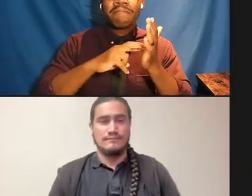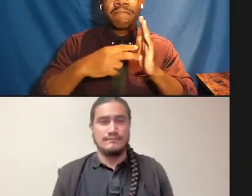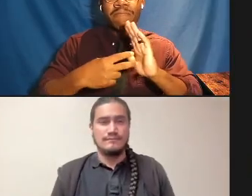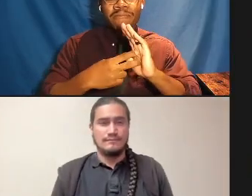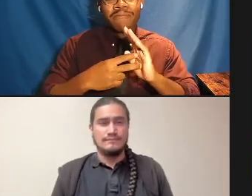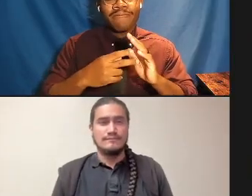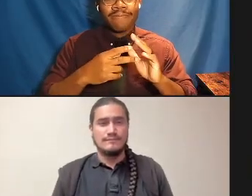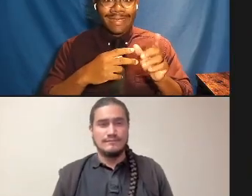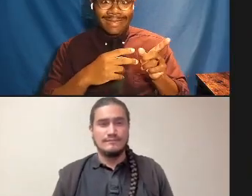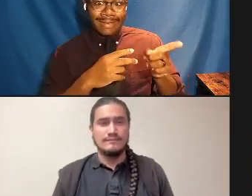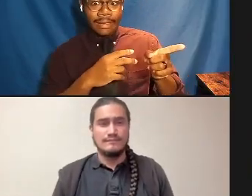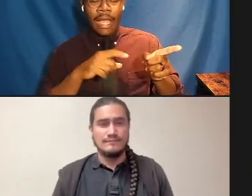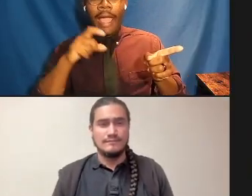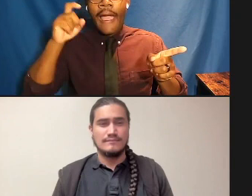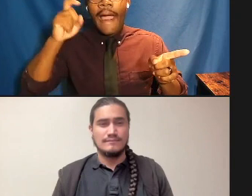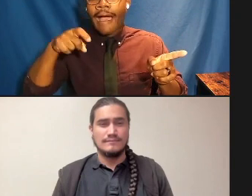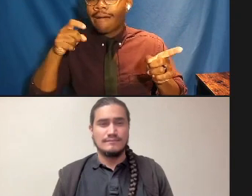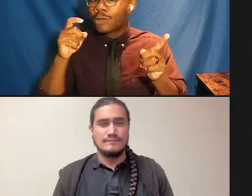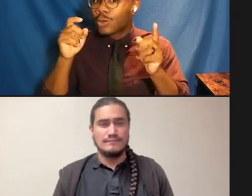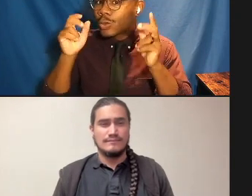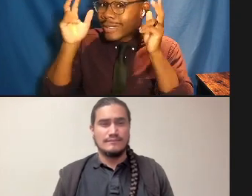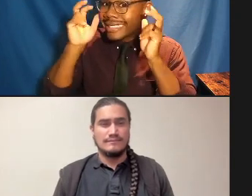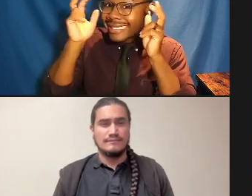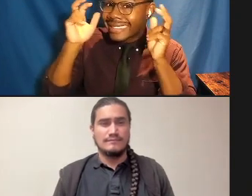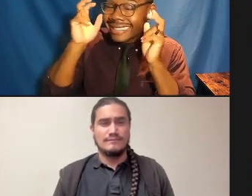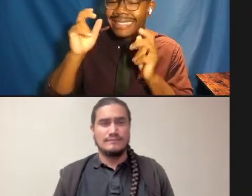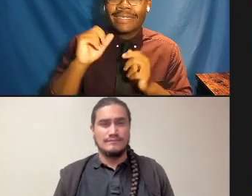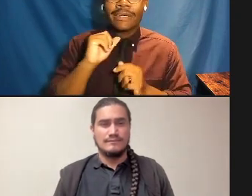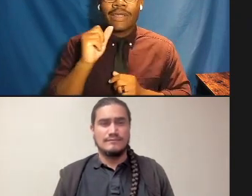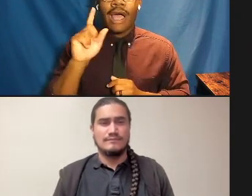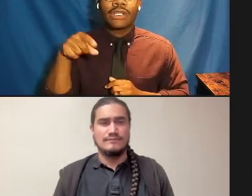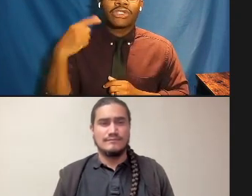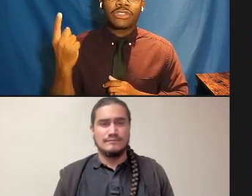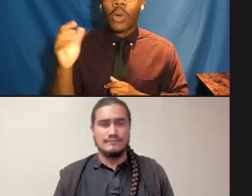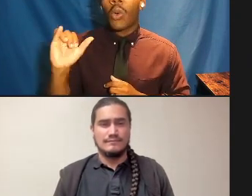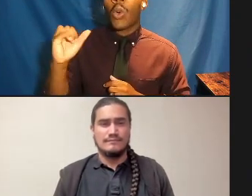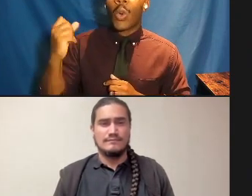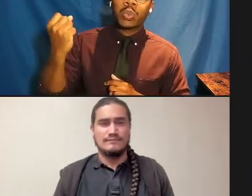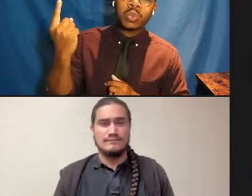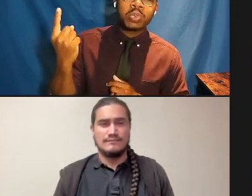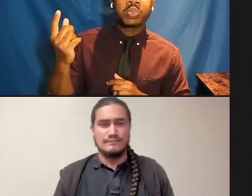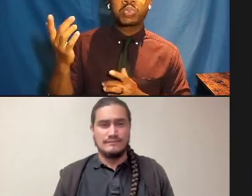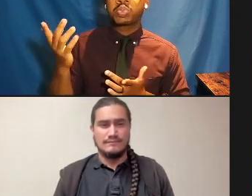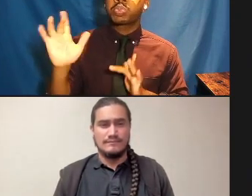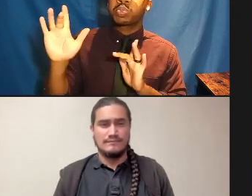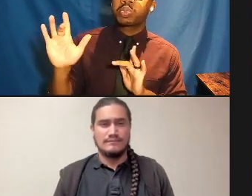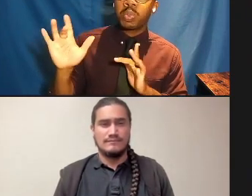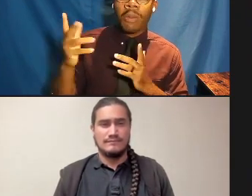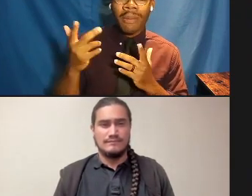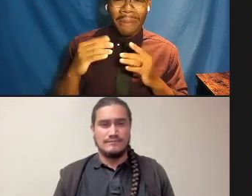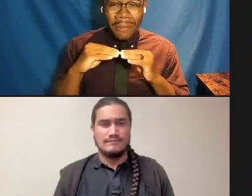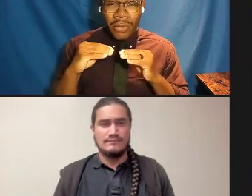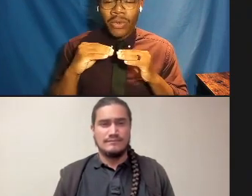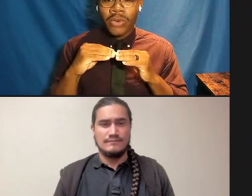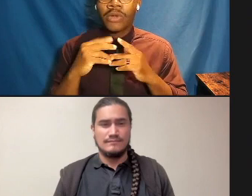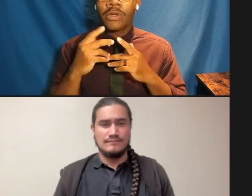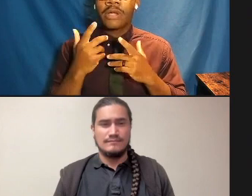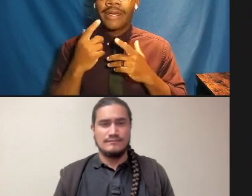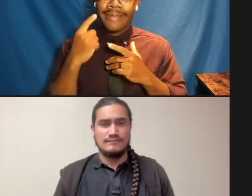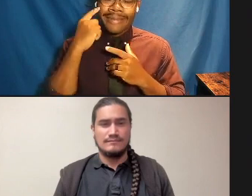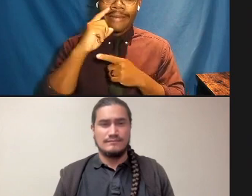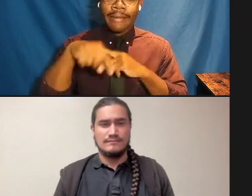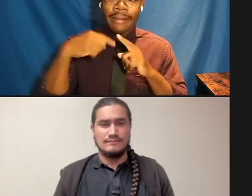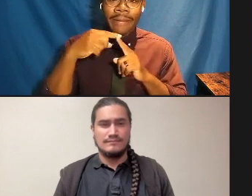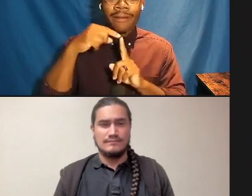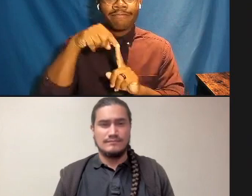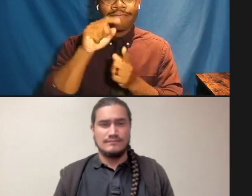listener, not just empathetic and compassionate, but really thinking about change and acting on